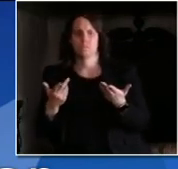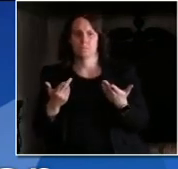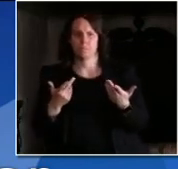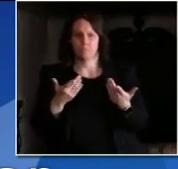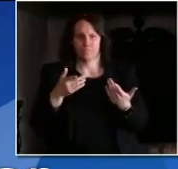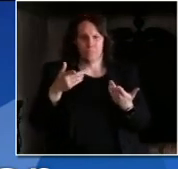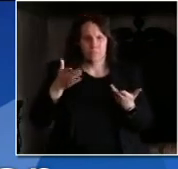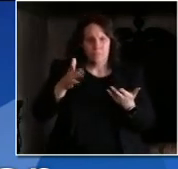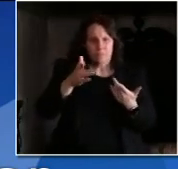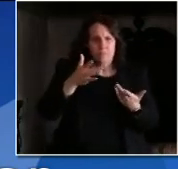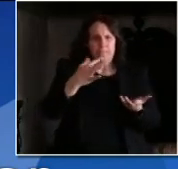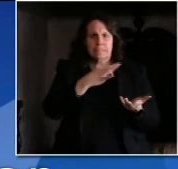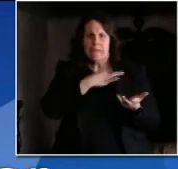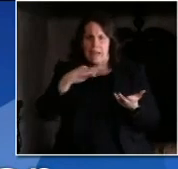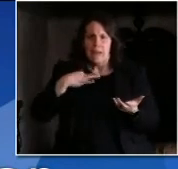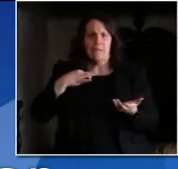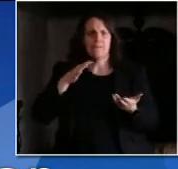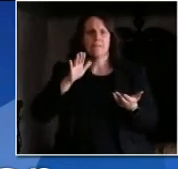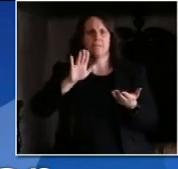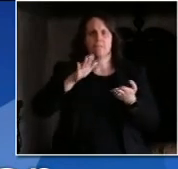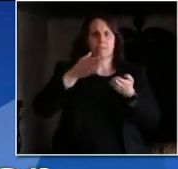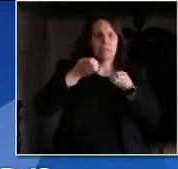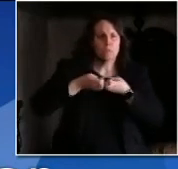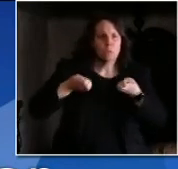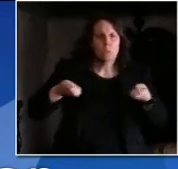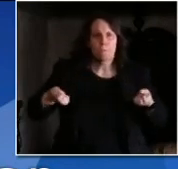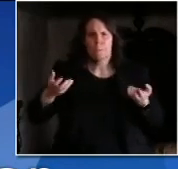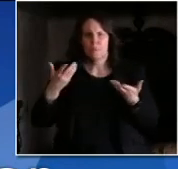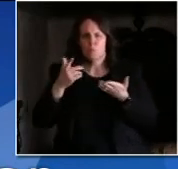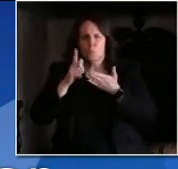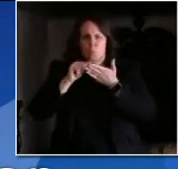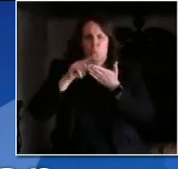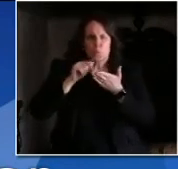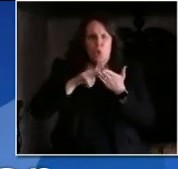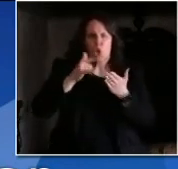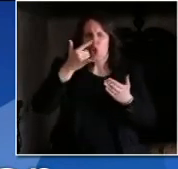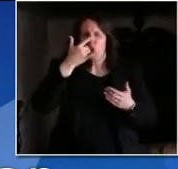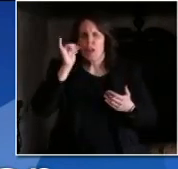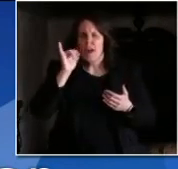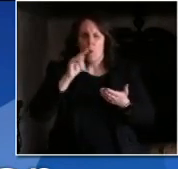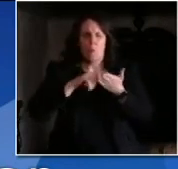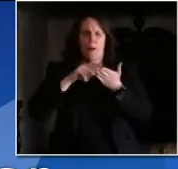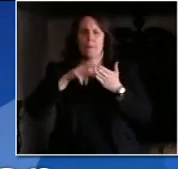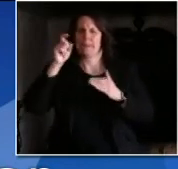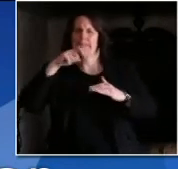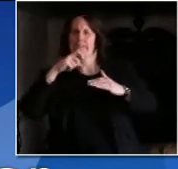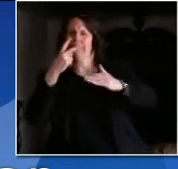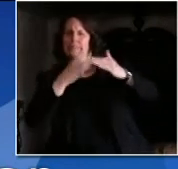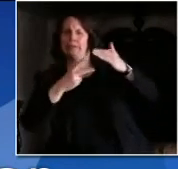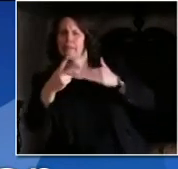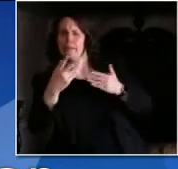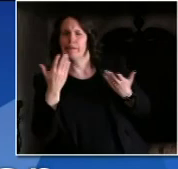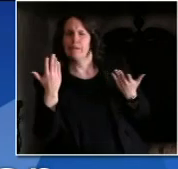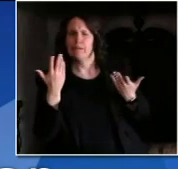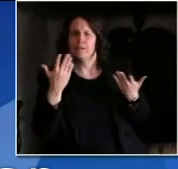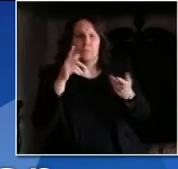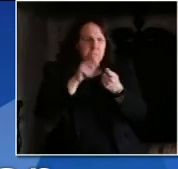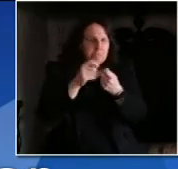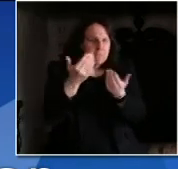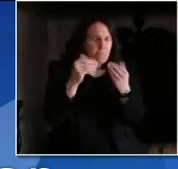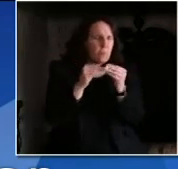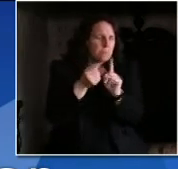prepare for when that will be needed and return to the reopening so to speak